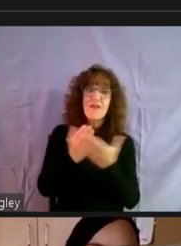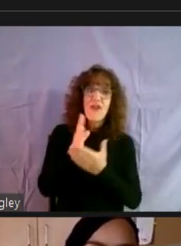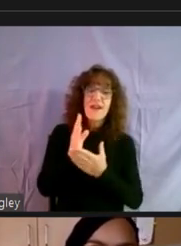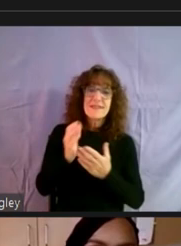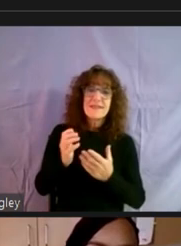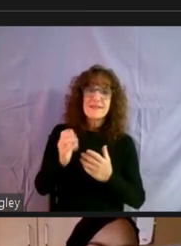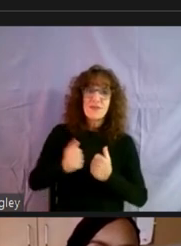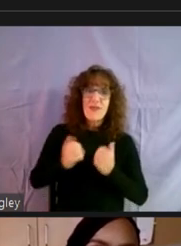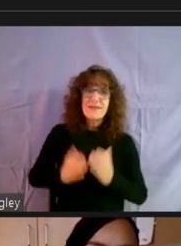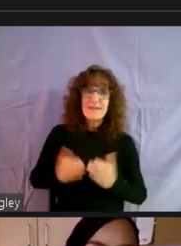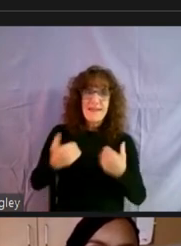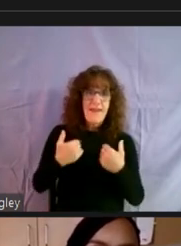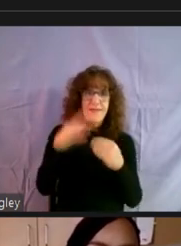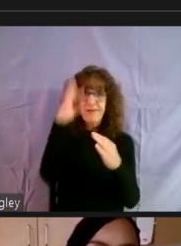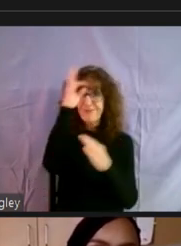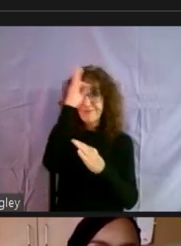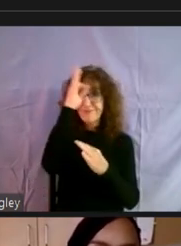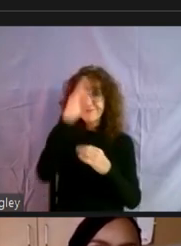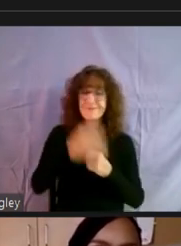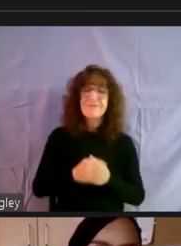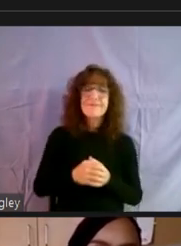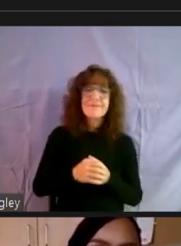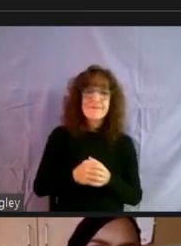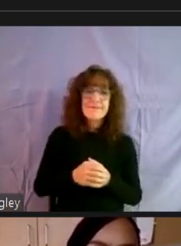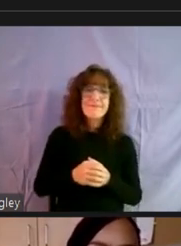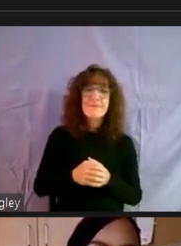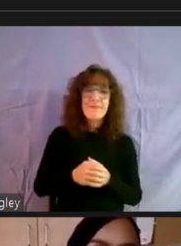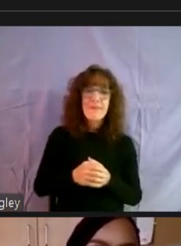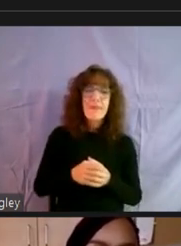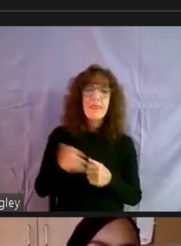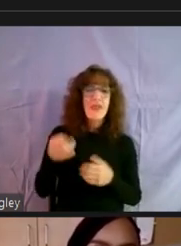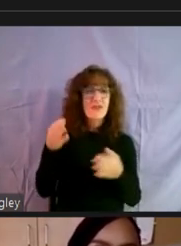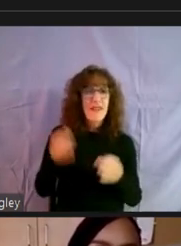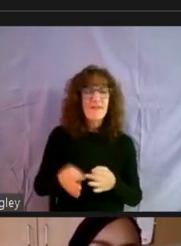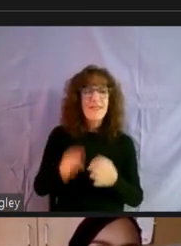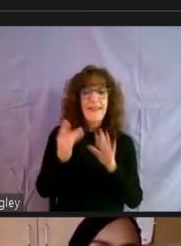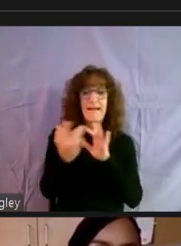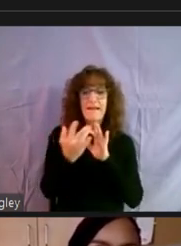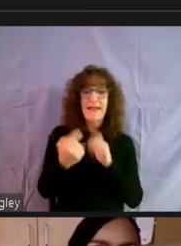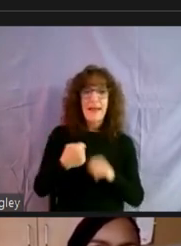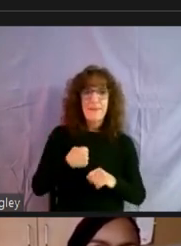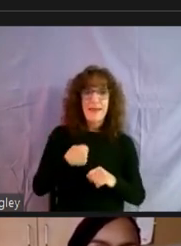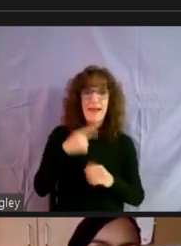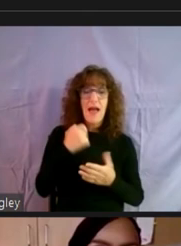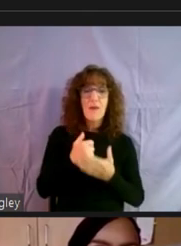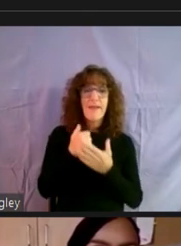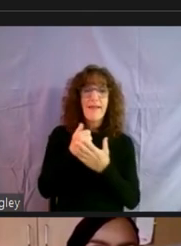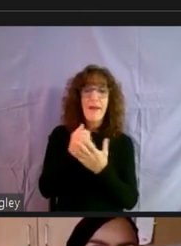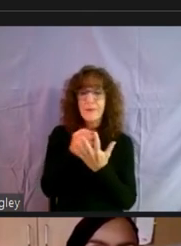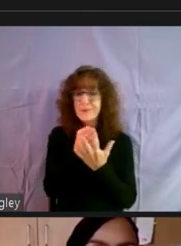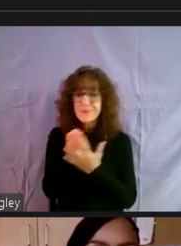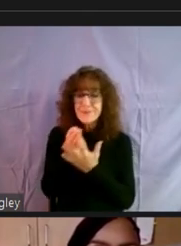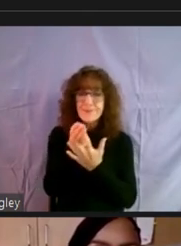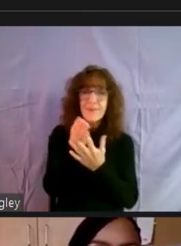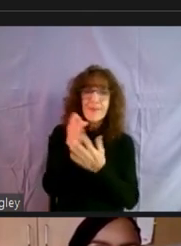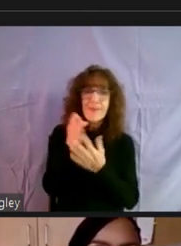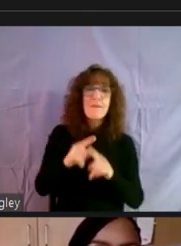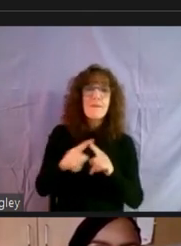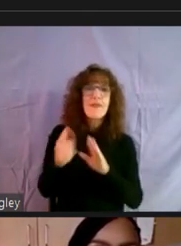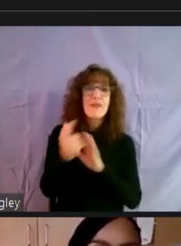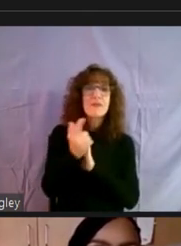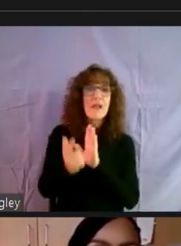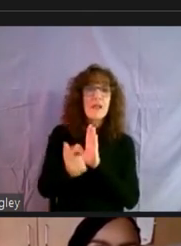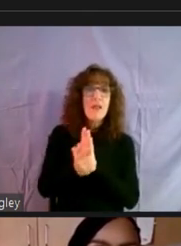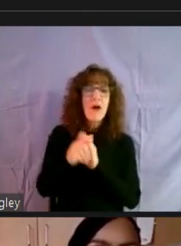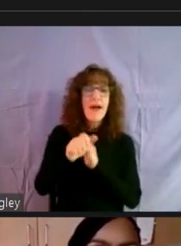had that they aren't aware of. And, um, she definitely could reach out to me and I can help her maneuver that. But there is a